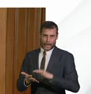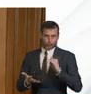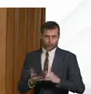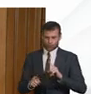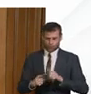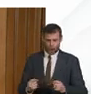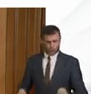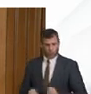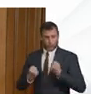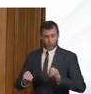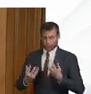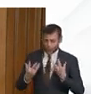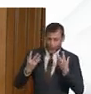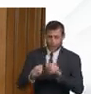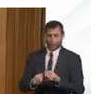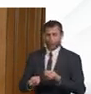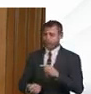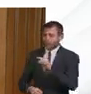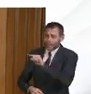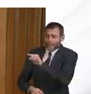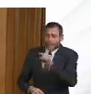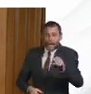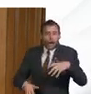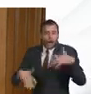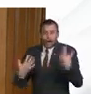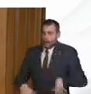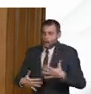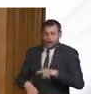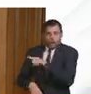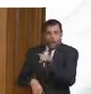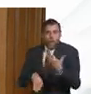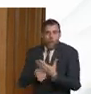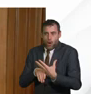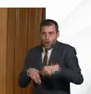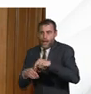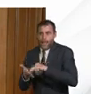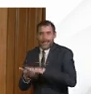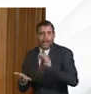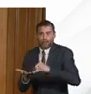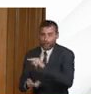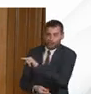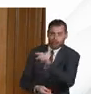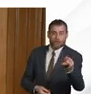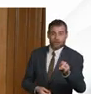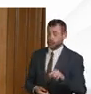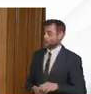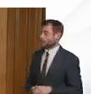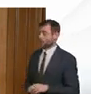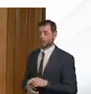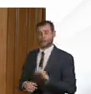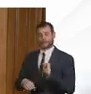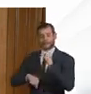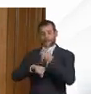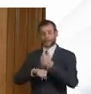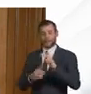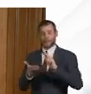at present uh amazing staff doing amazing things and i think as you've heard from the secretary of state uh the nhs nightingale hospital